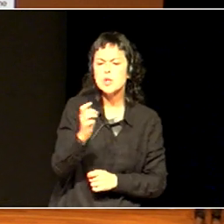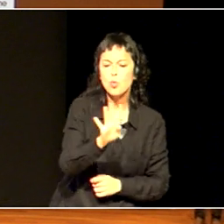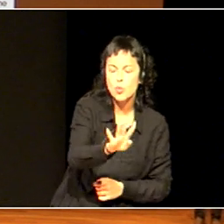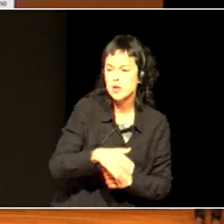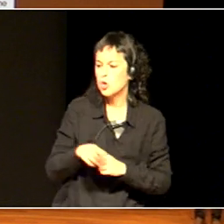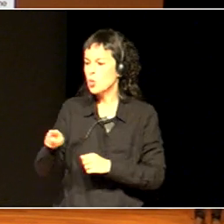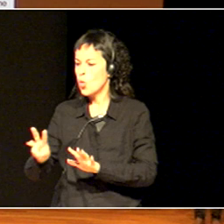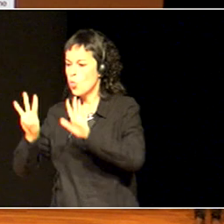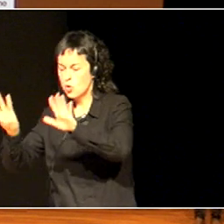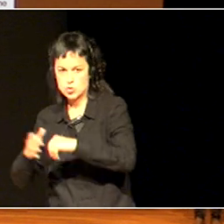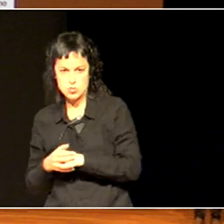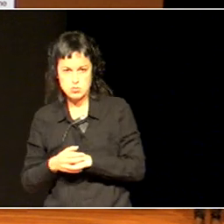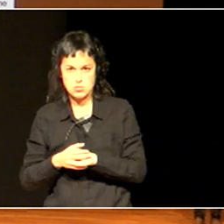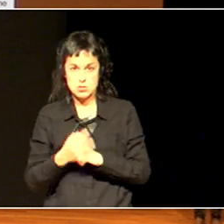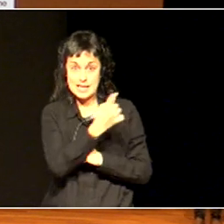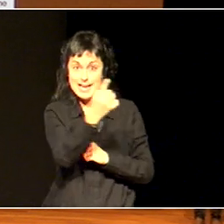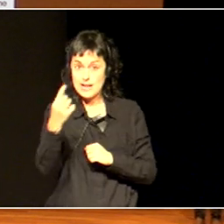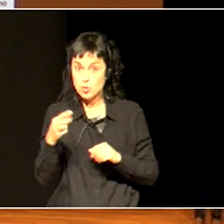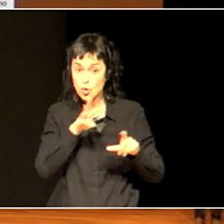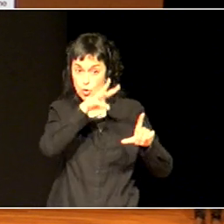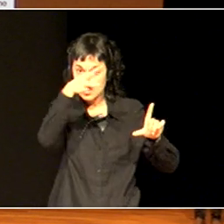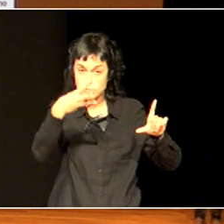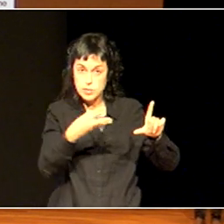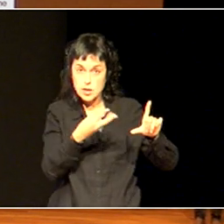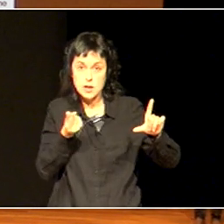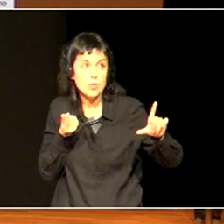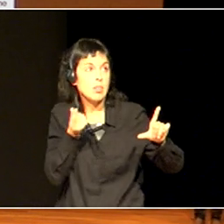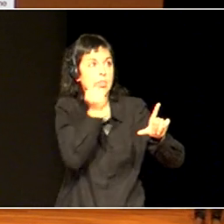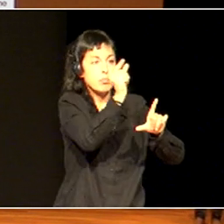examination, age 16. And they had to put the result.